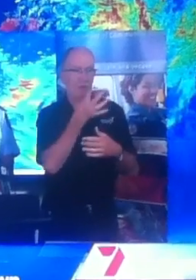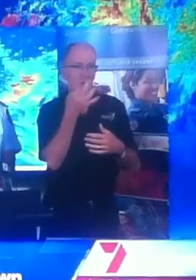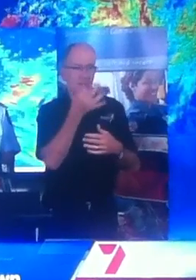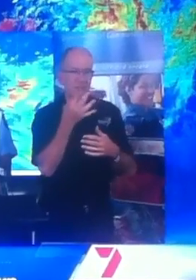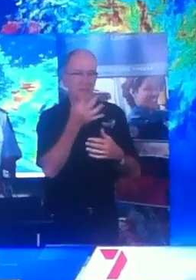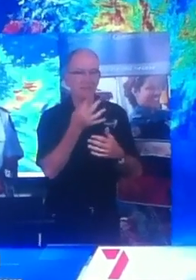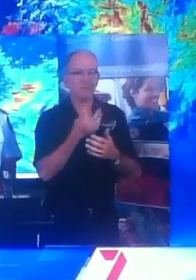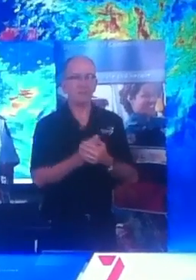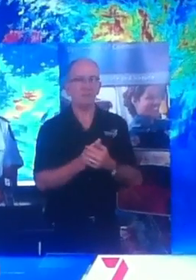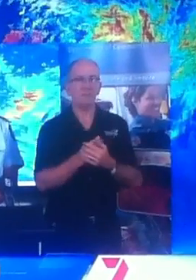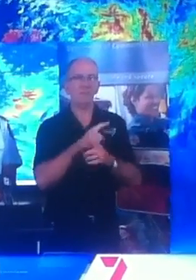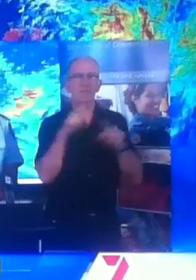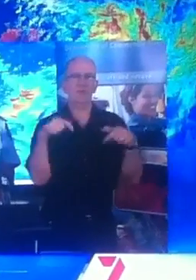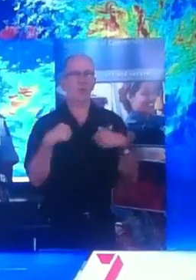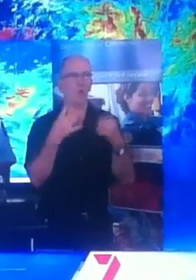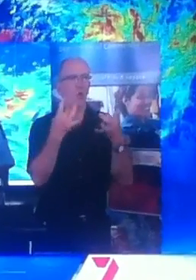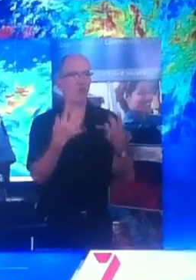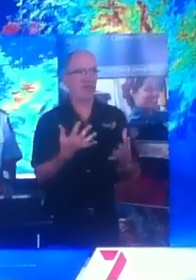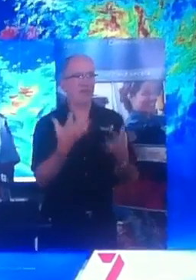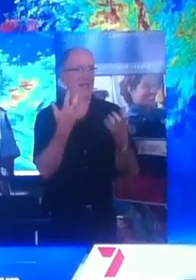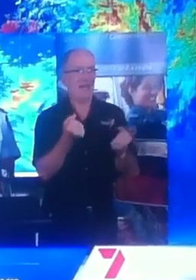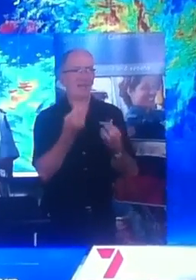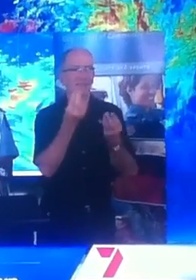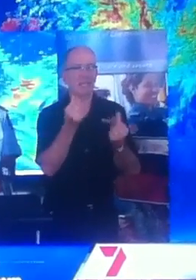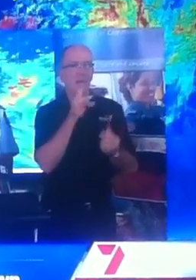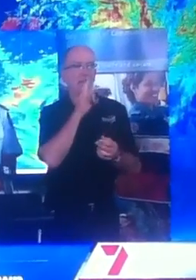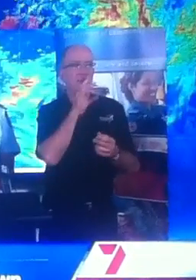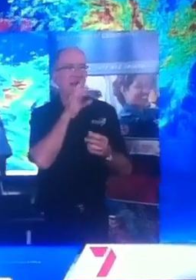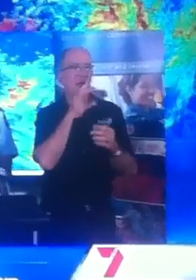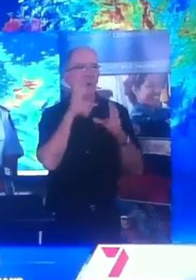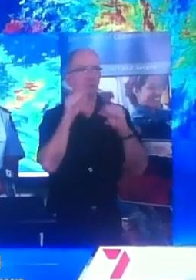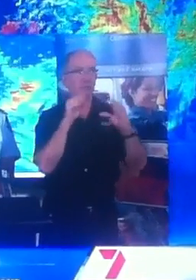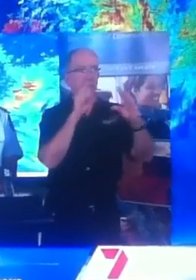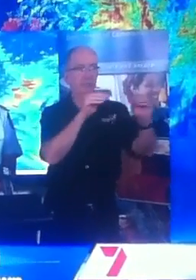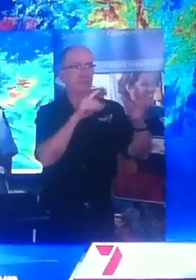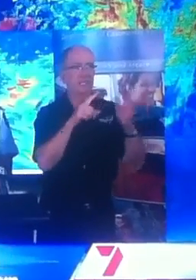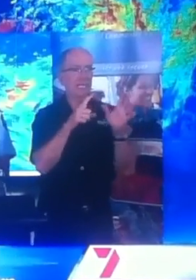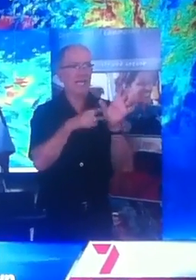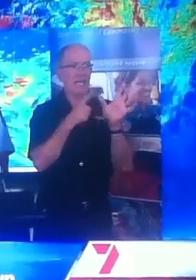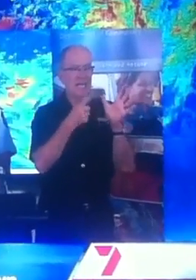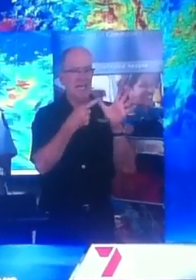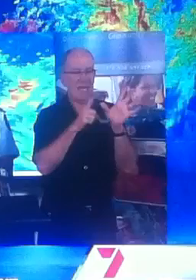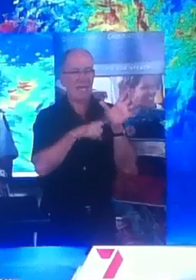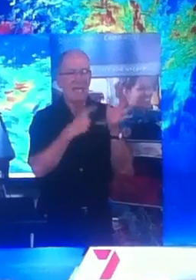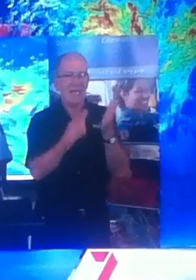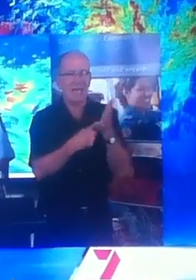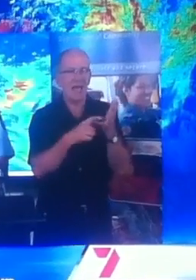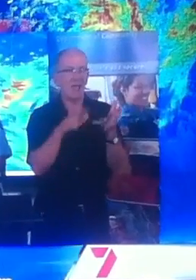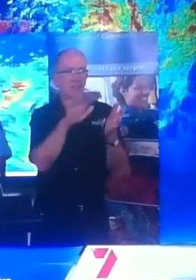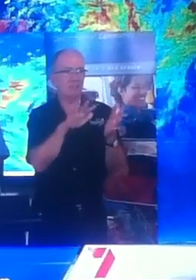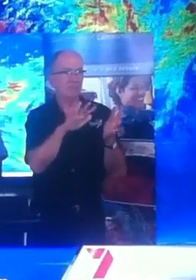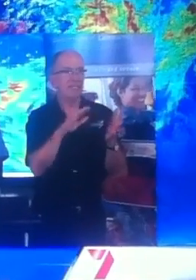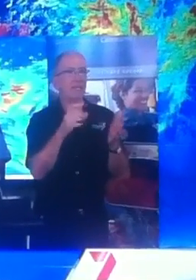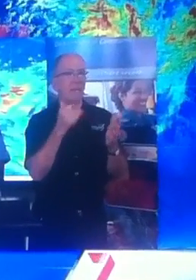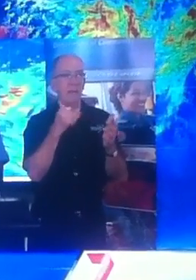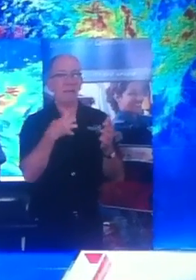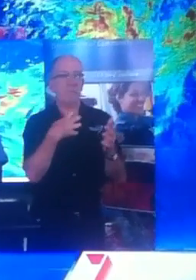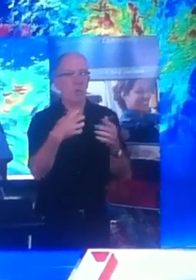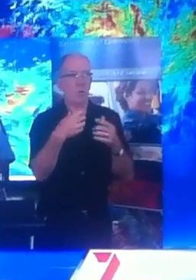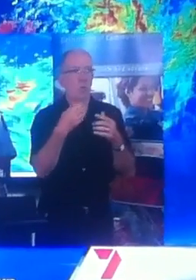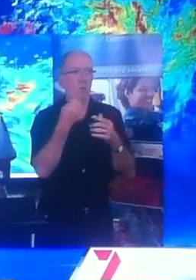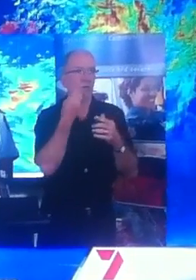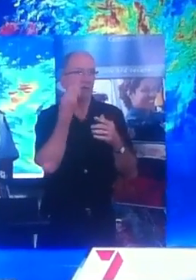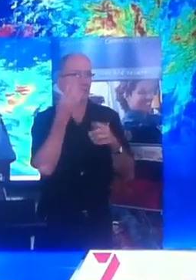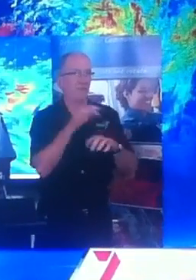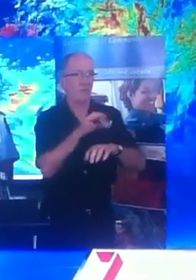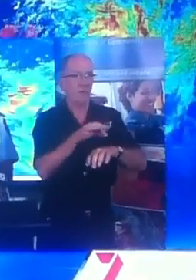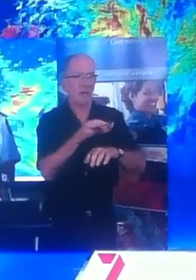We already have some power outages around air and we expect to see more in the coming hours. Some of the